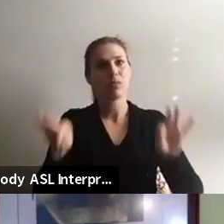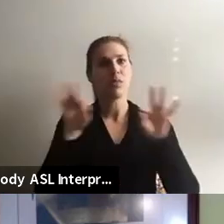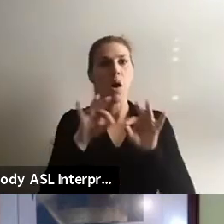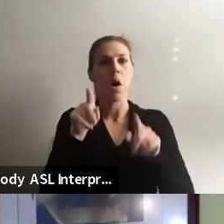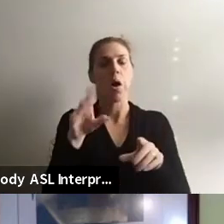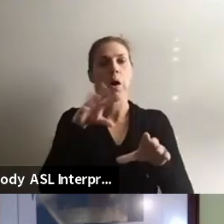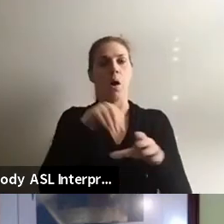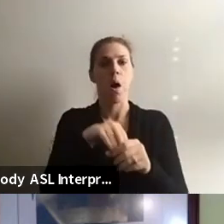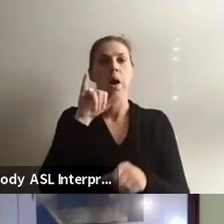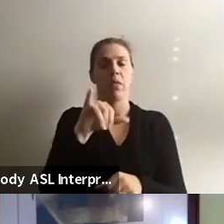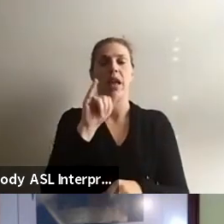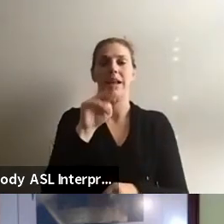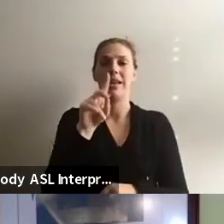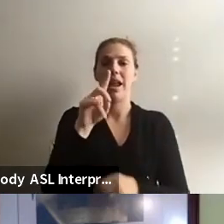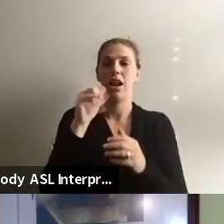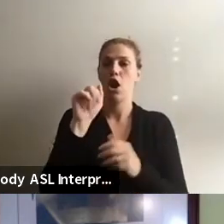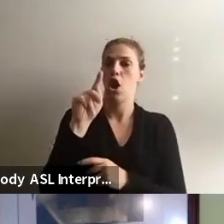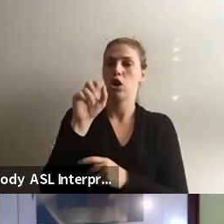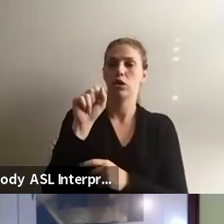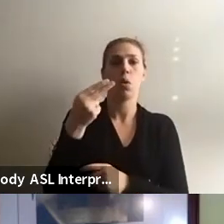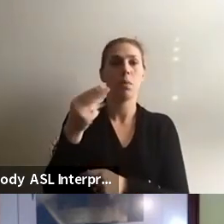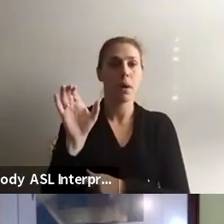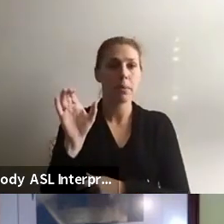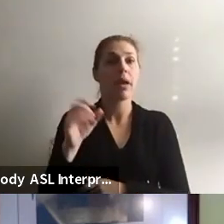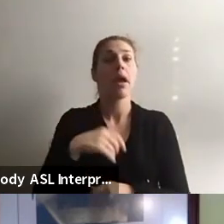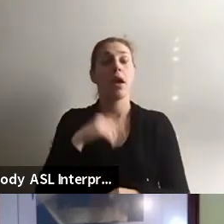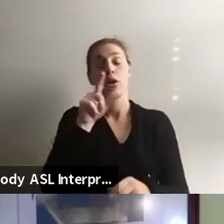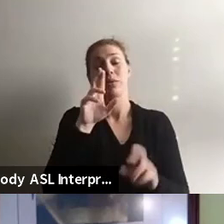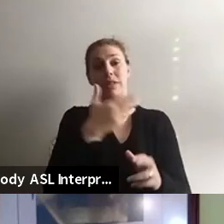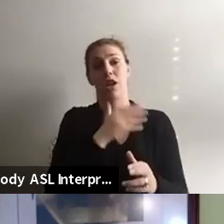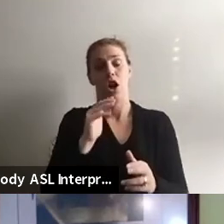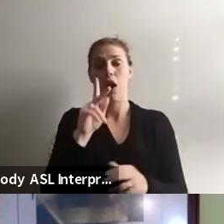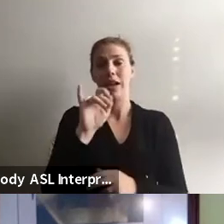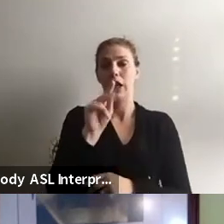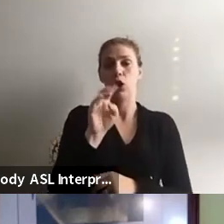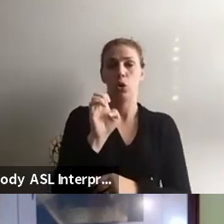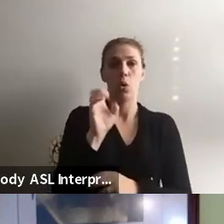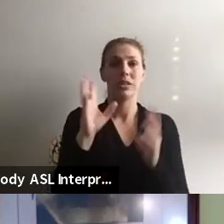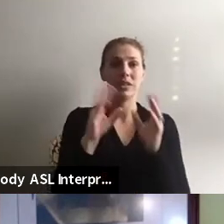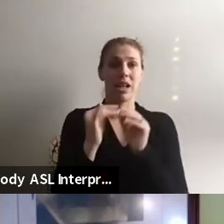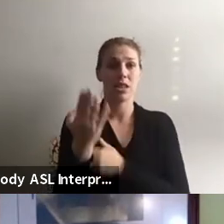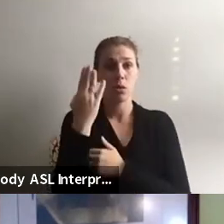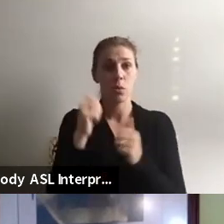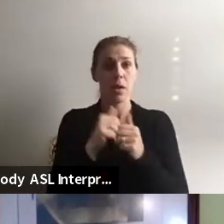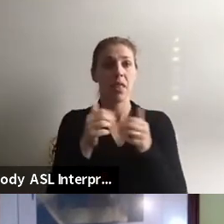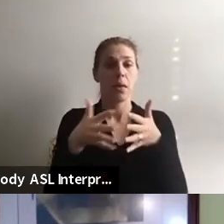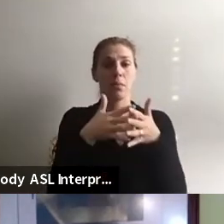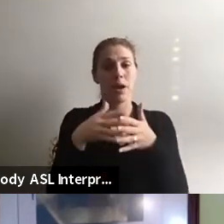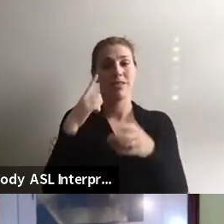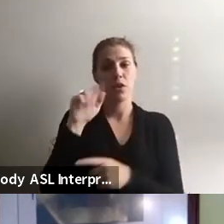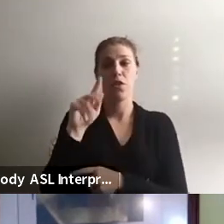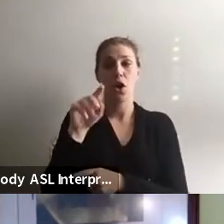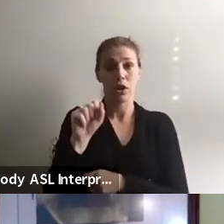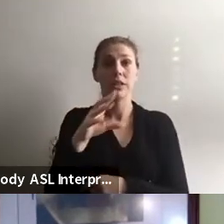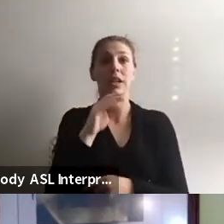Indiana Arts Homecoming. I hope that you were able to see our awesome keynote session this morning with Americans for the Arts and that you're